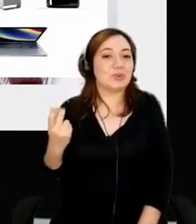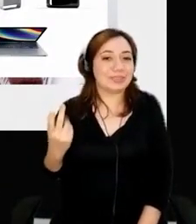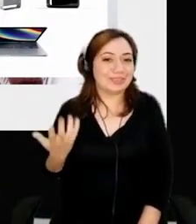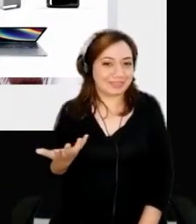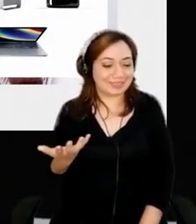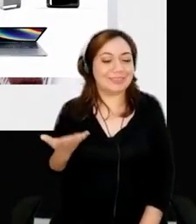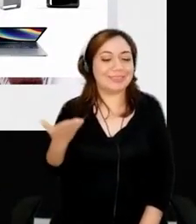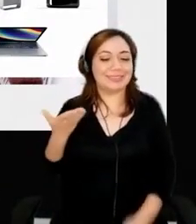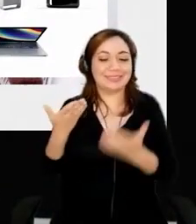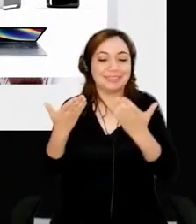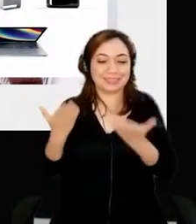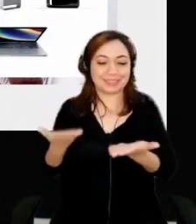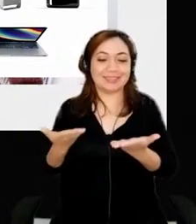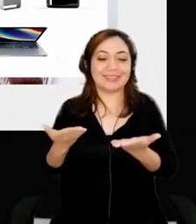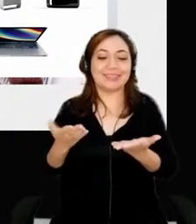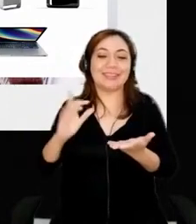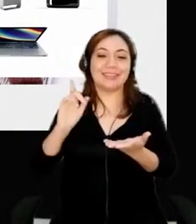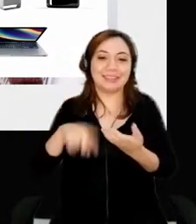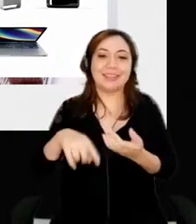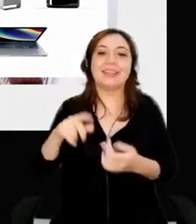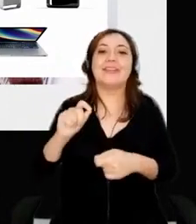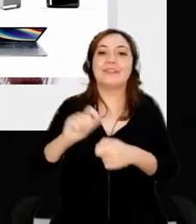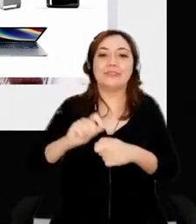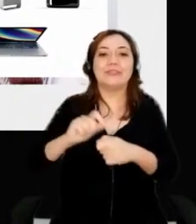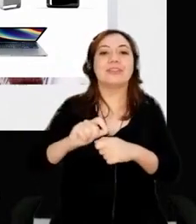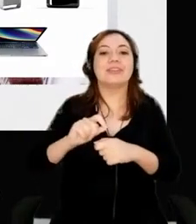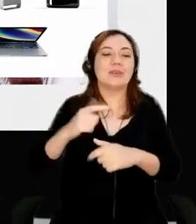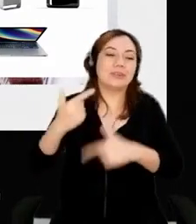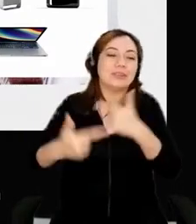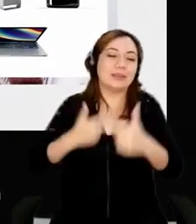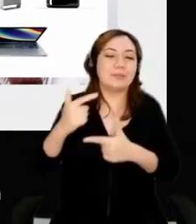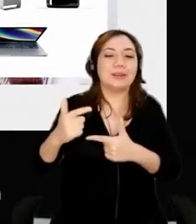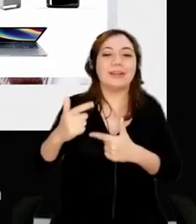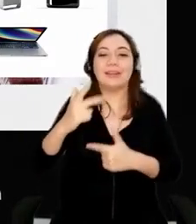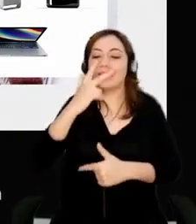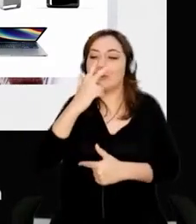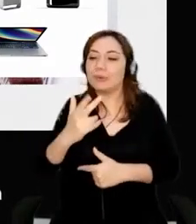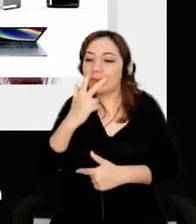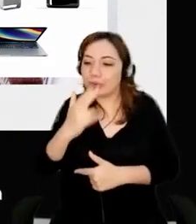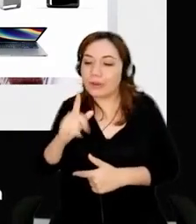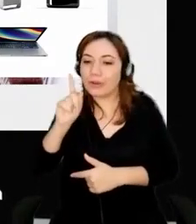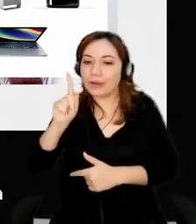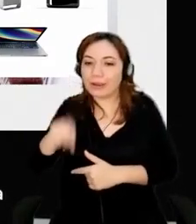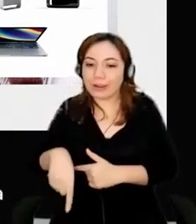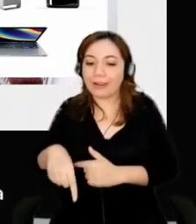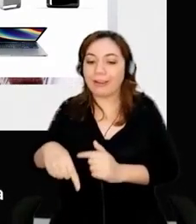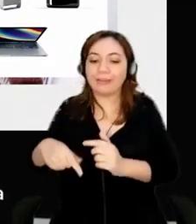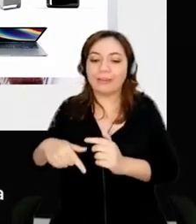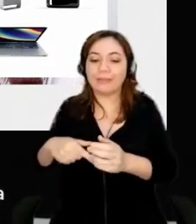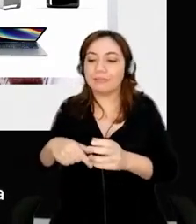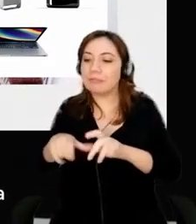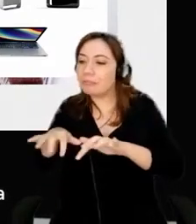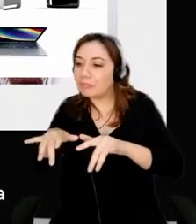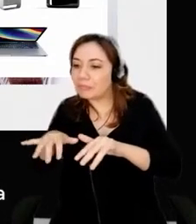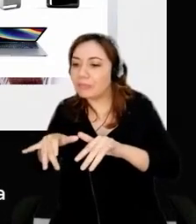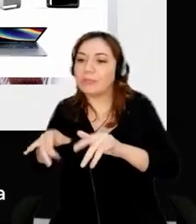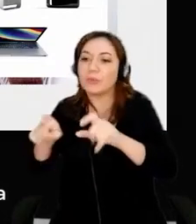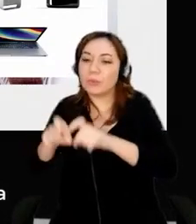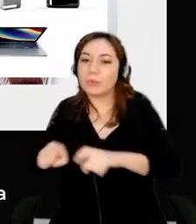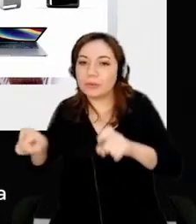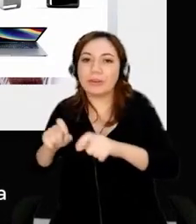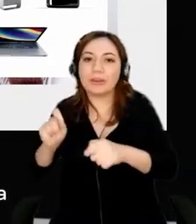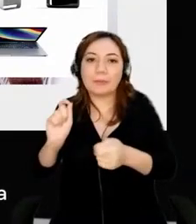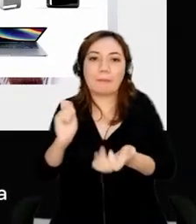So, actually did a summer job at a computer store, and I got paid in hardware, which was wonderful. But, yeah. Also